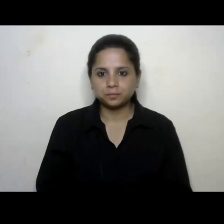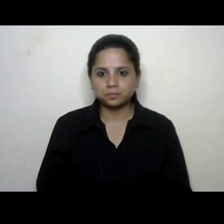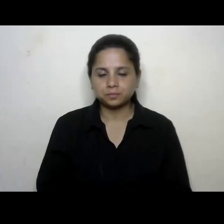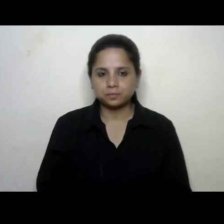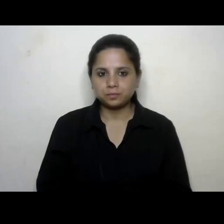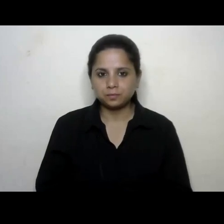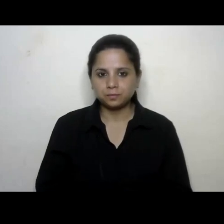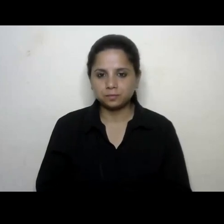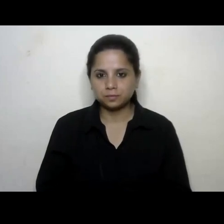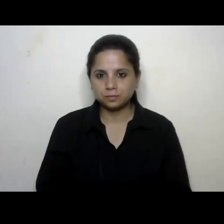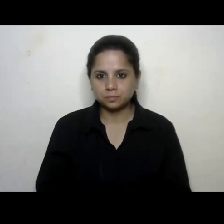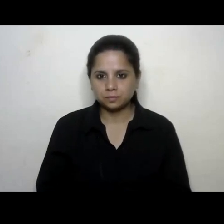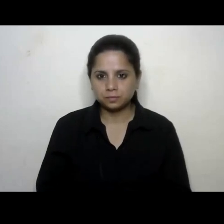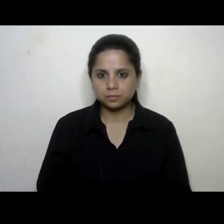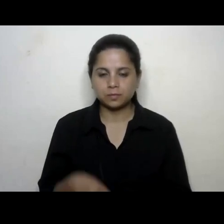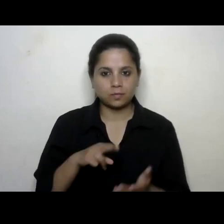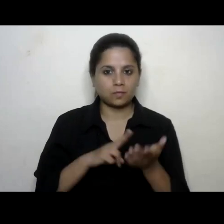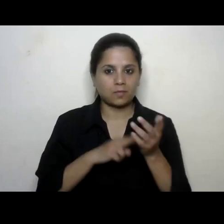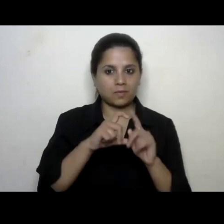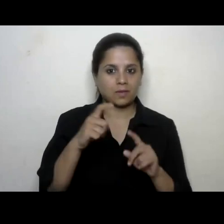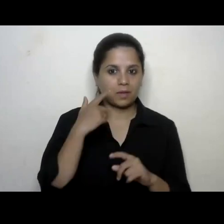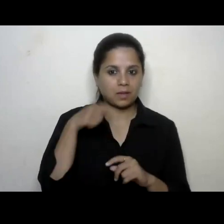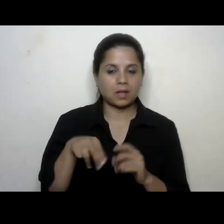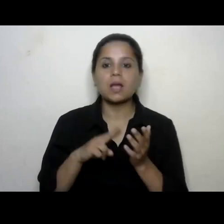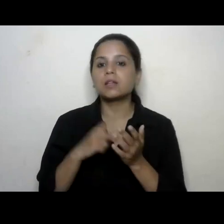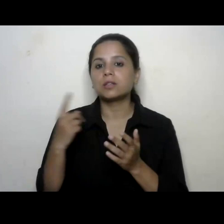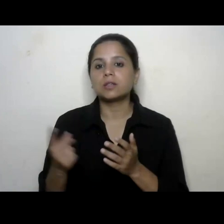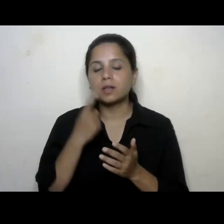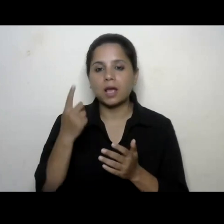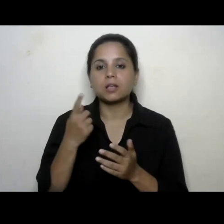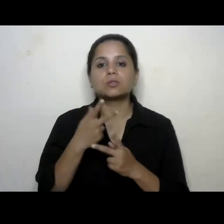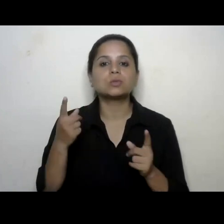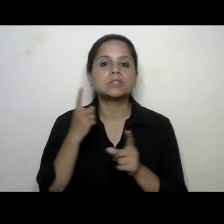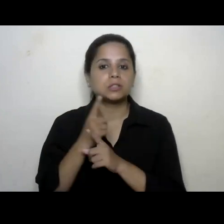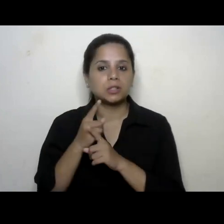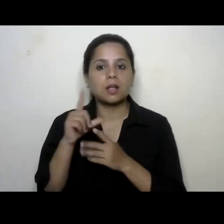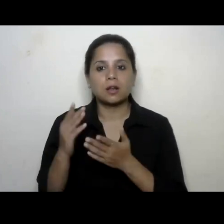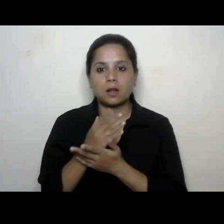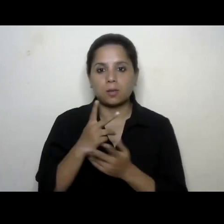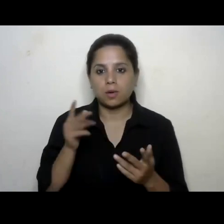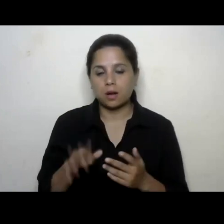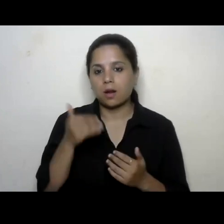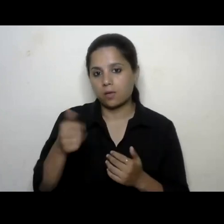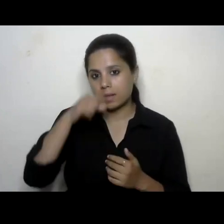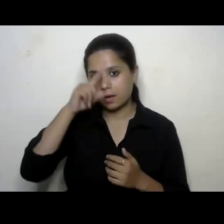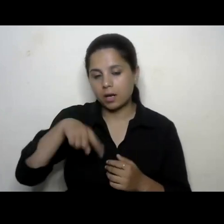the ndl or national digital library of india is a government project